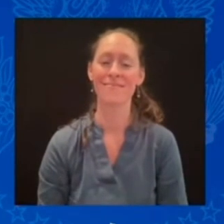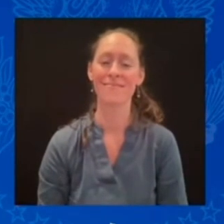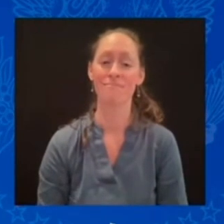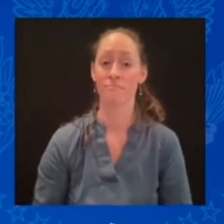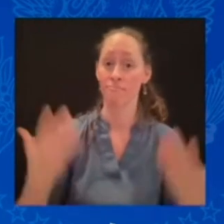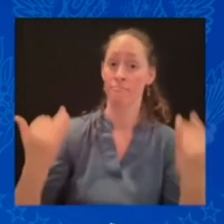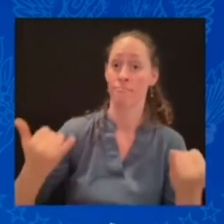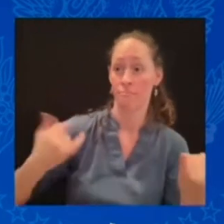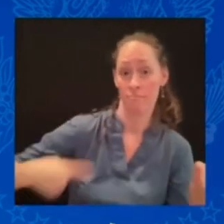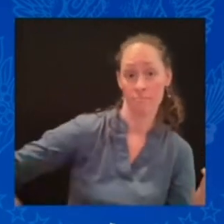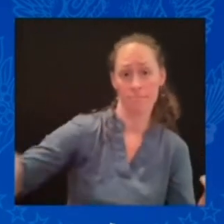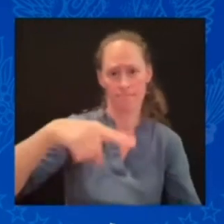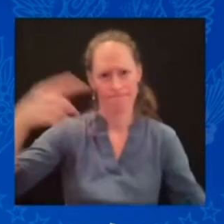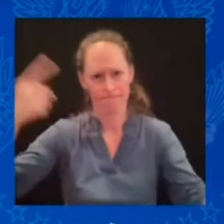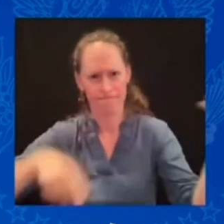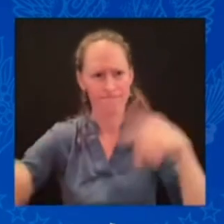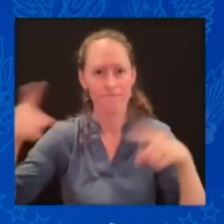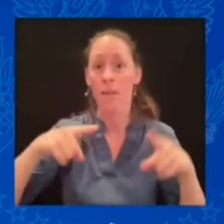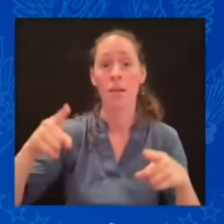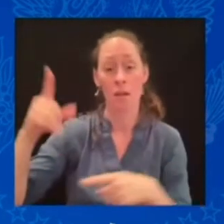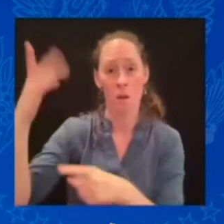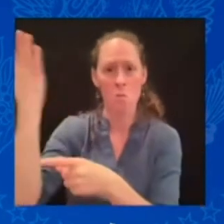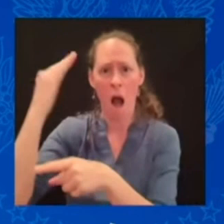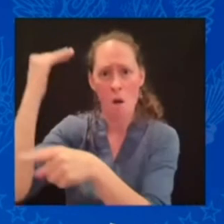forward in this sector.